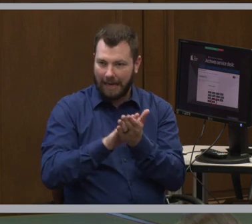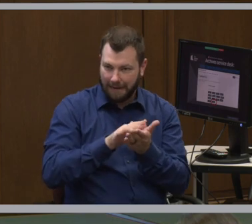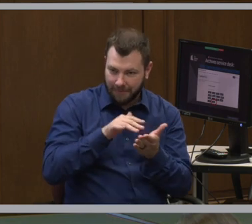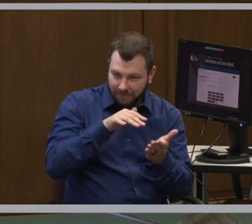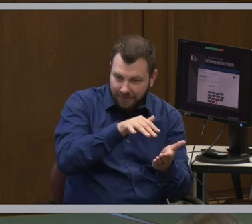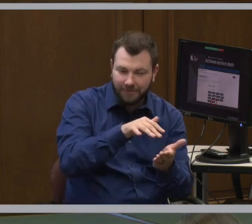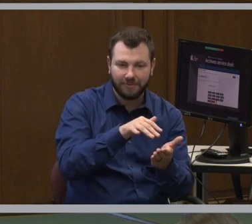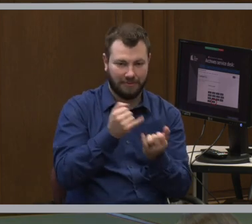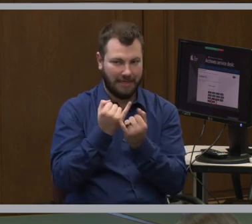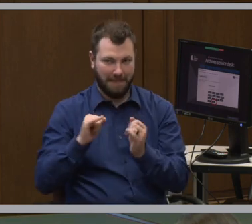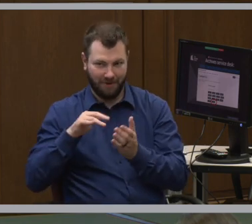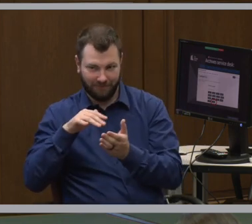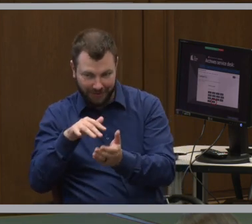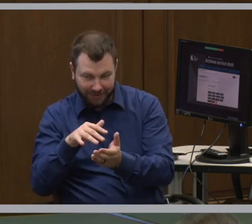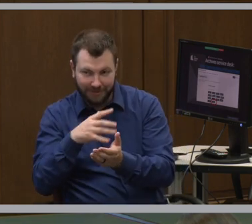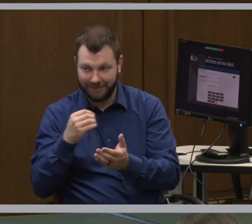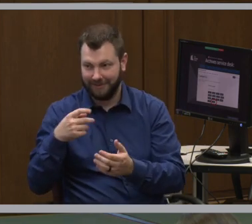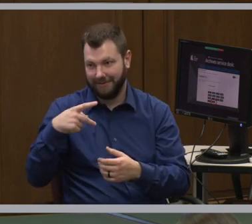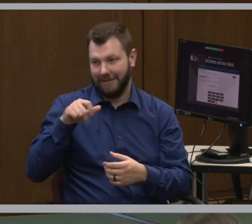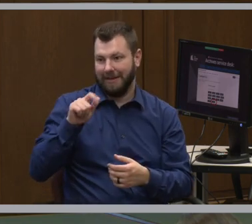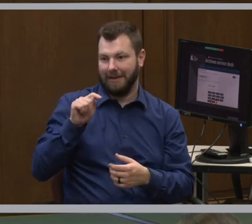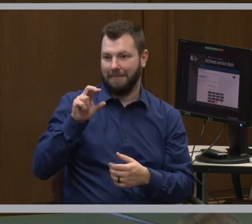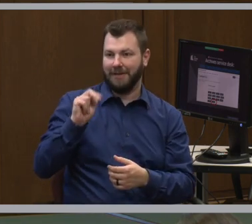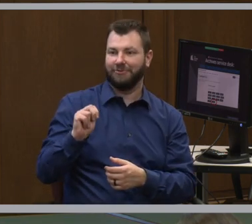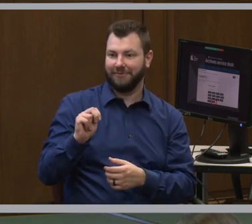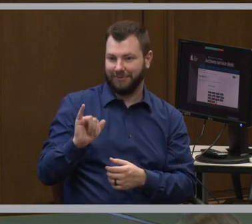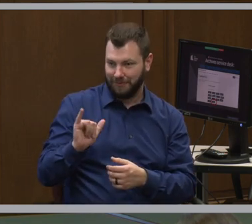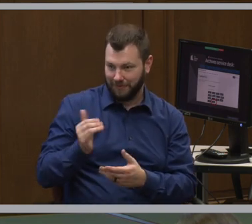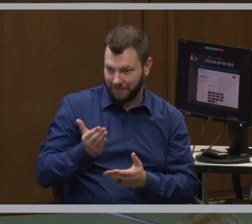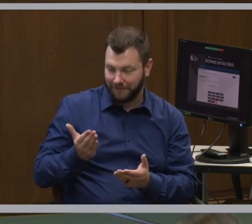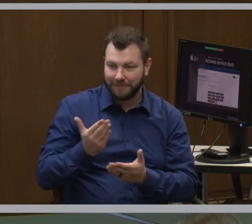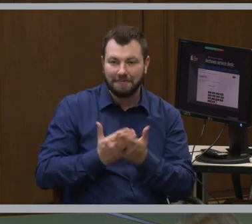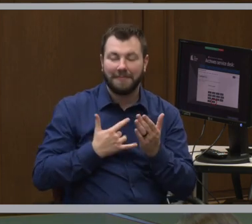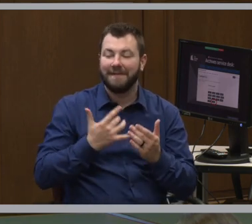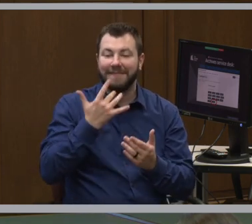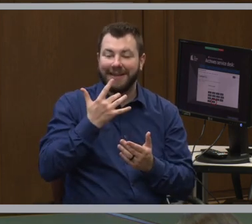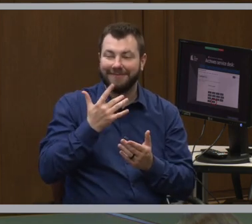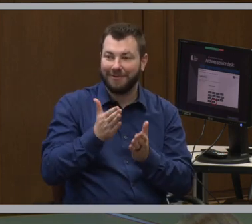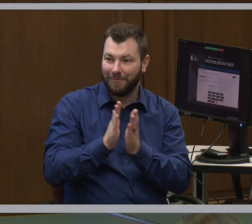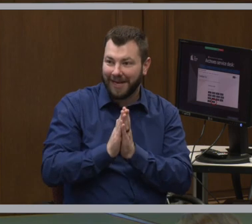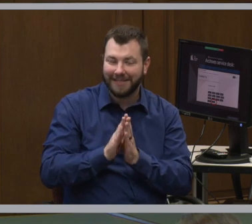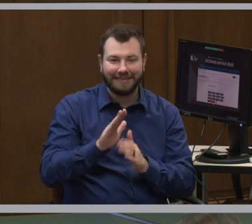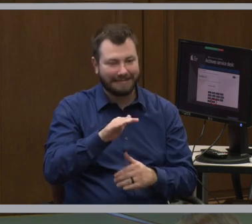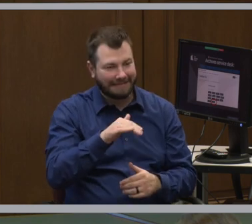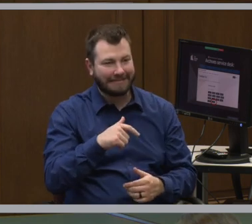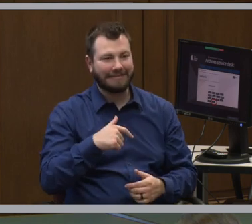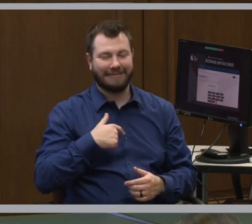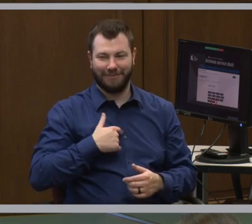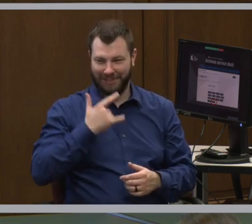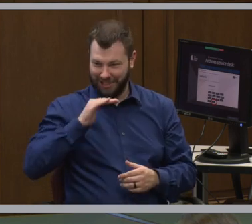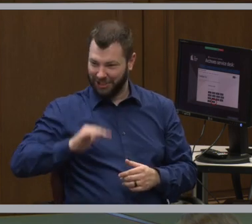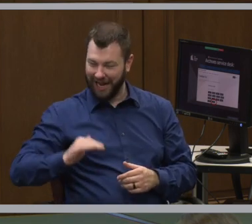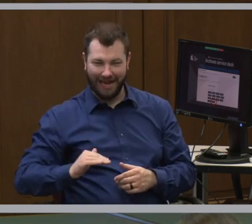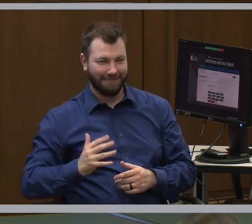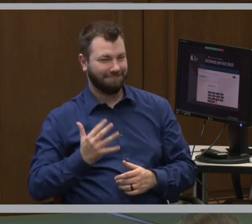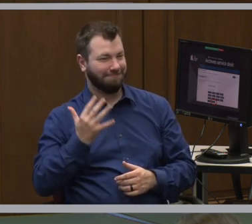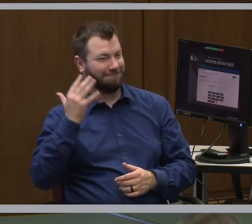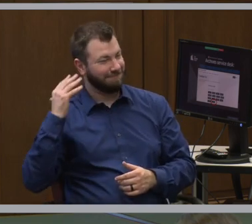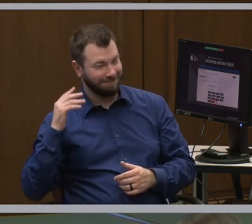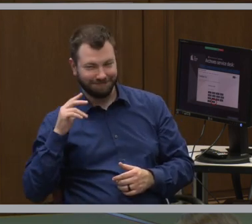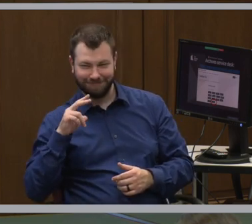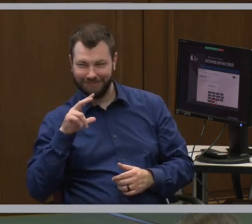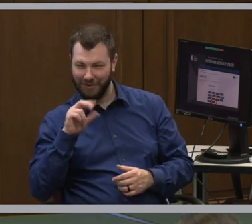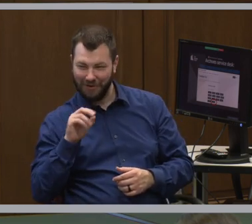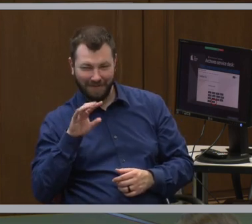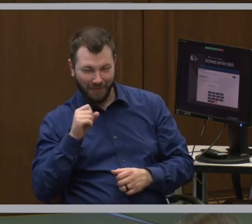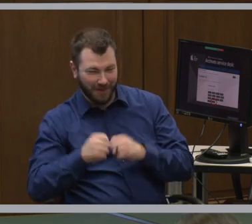as well as patrons. Some of my favorite requests are, you know, I was a child several decades ago. I think I went to this